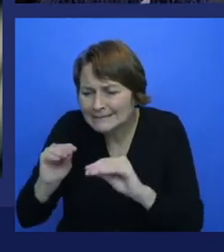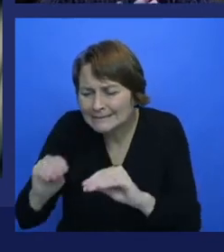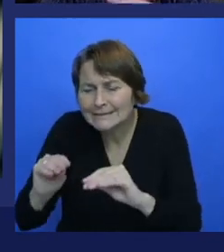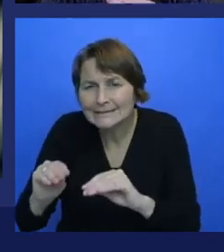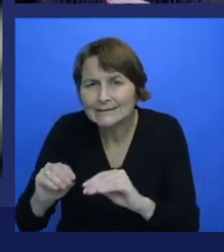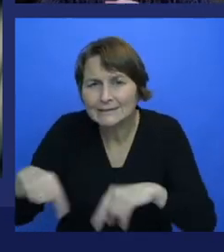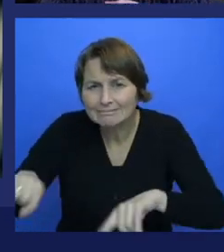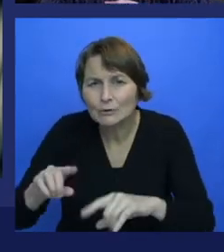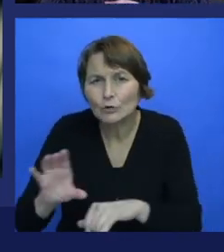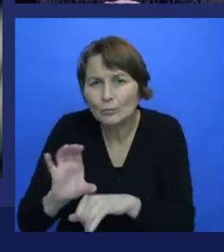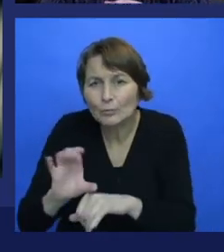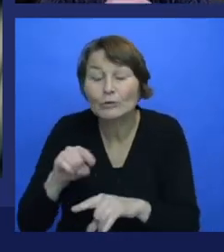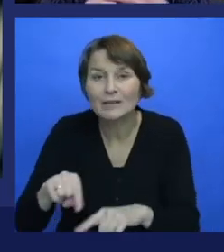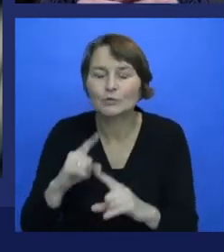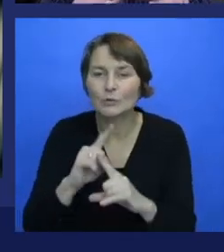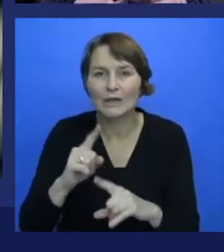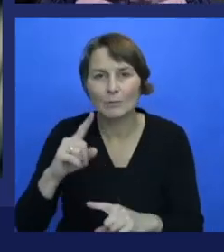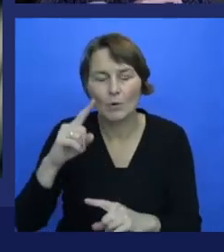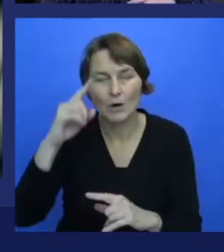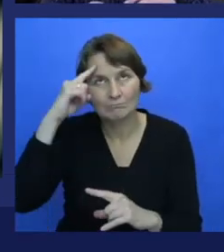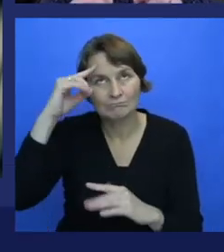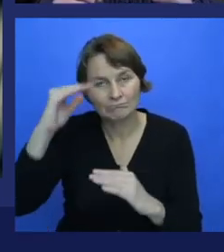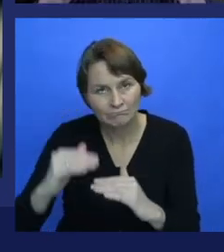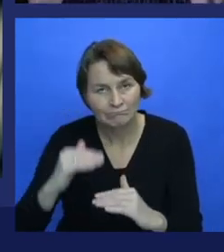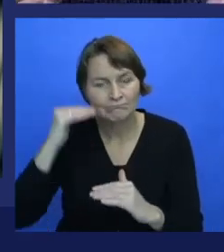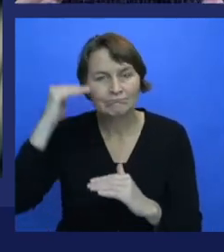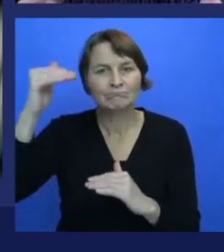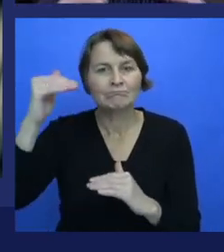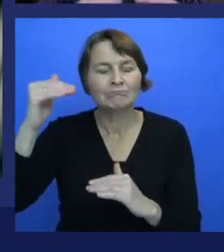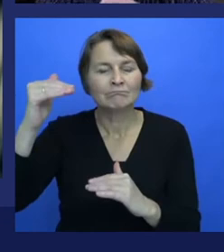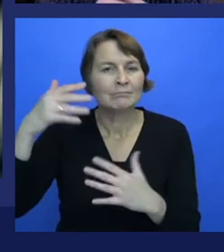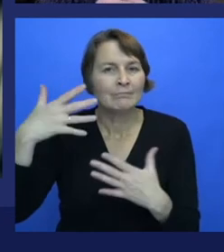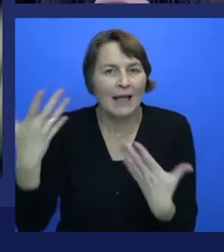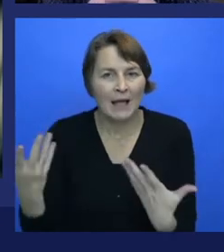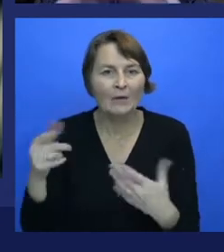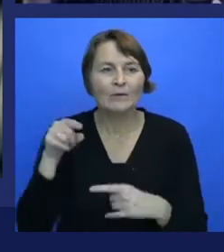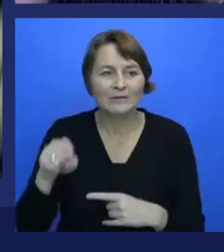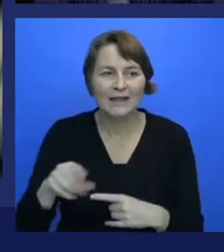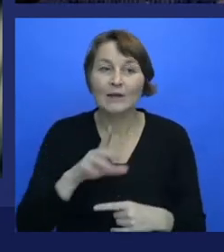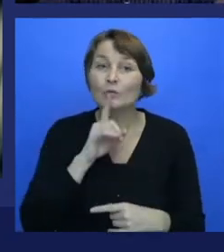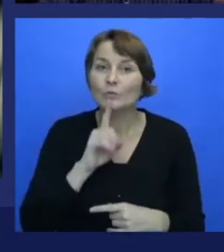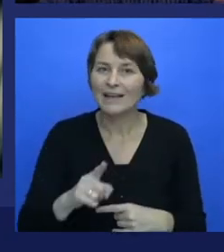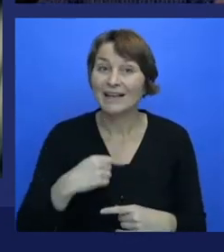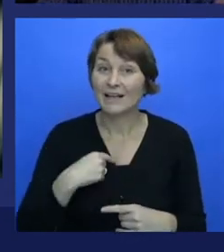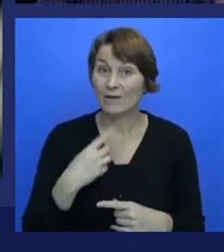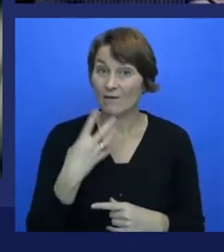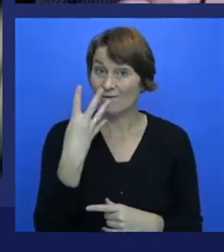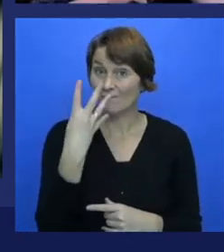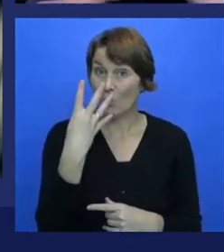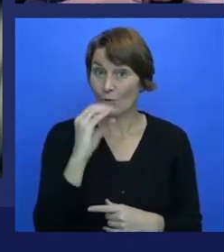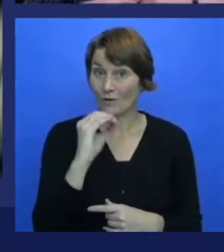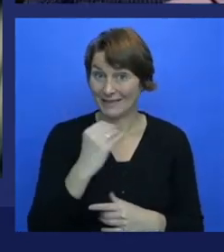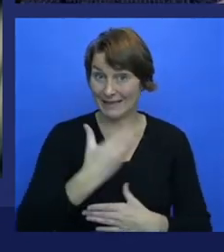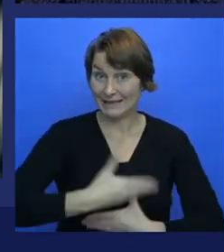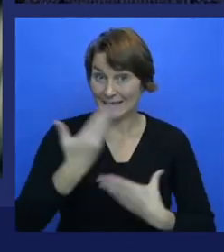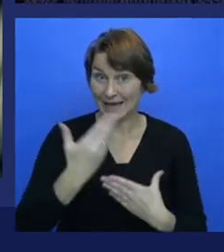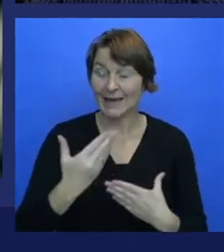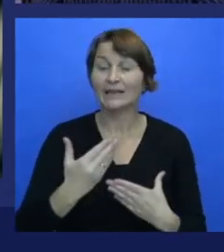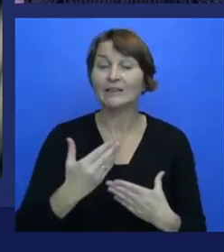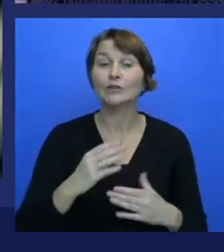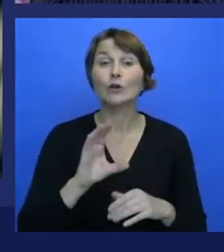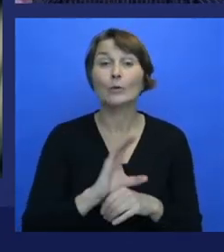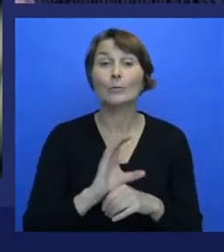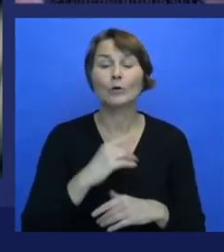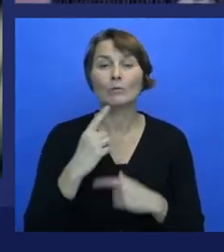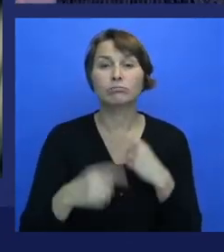sophisticated approach in neural nets, the adversarial approach, where it actually played itself for 40 days, knowing only the rules of the game, rather than having looked at many, many